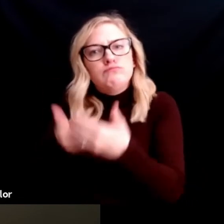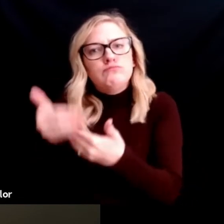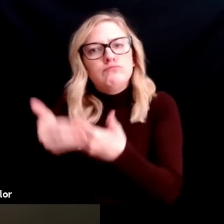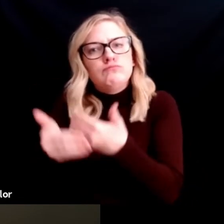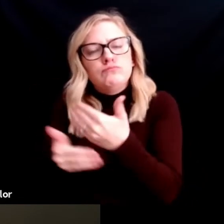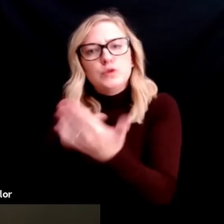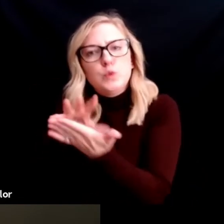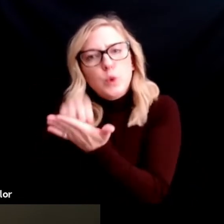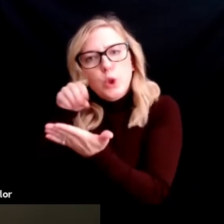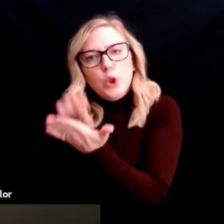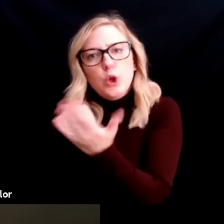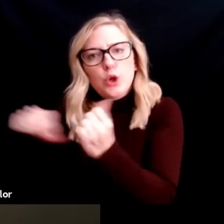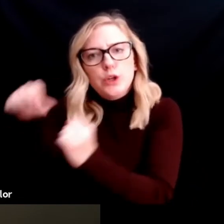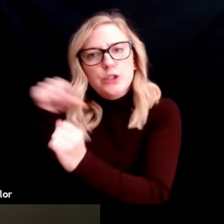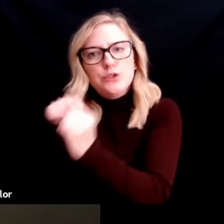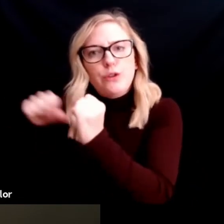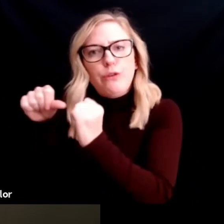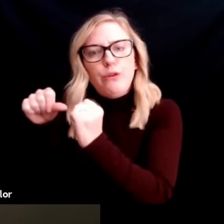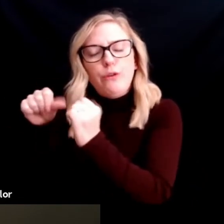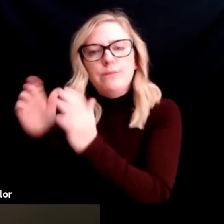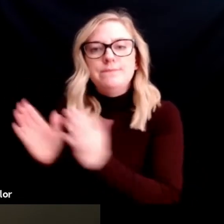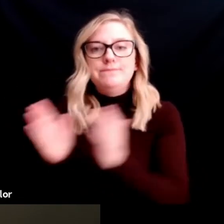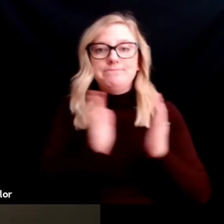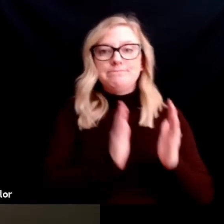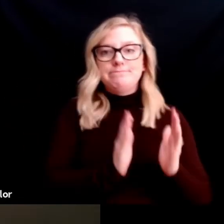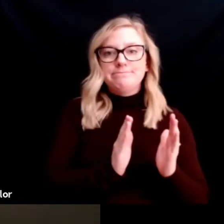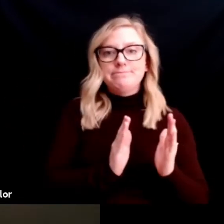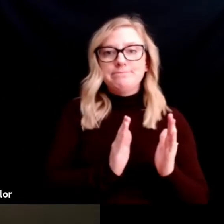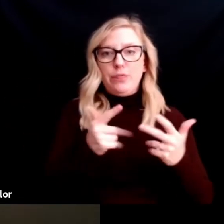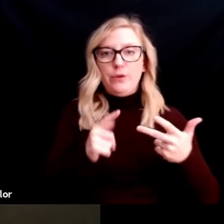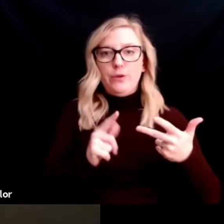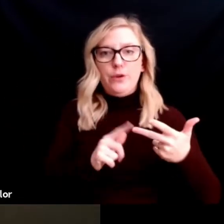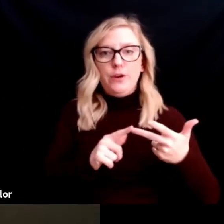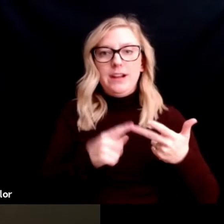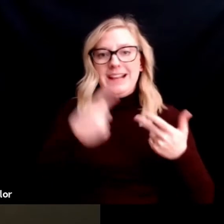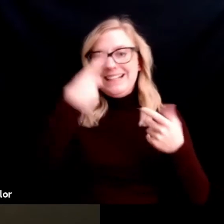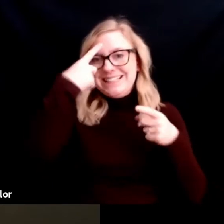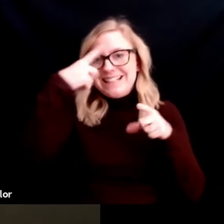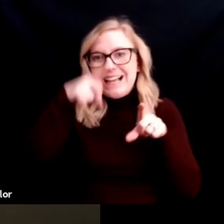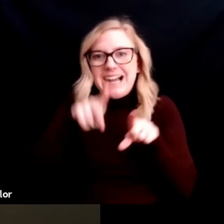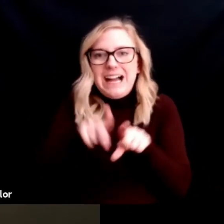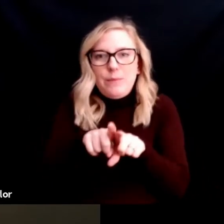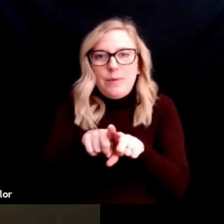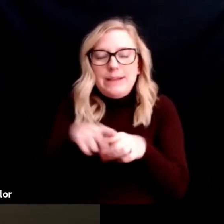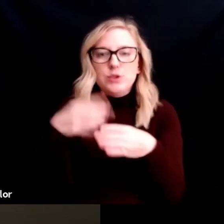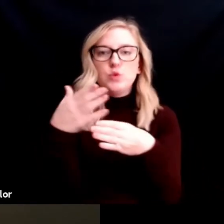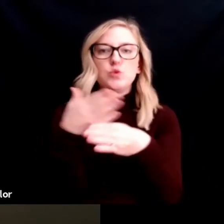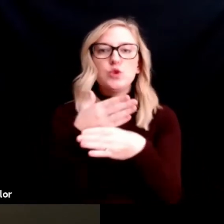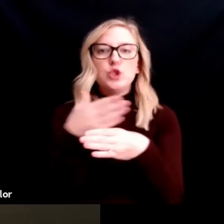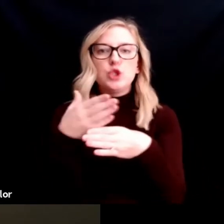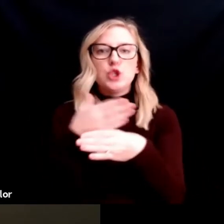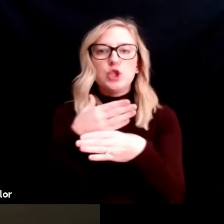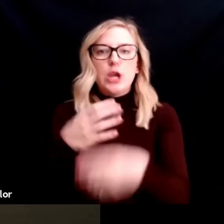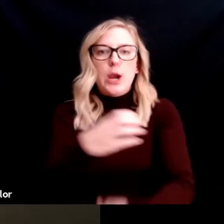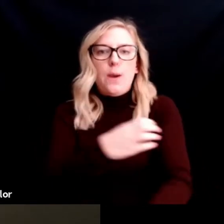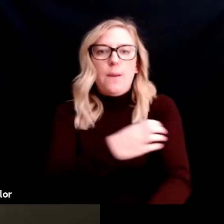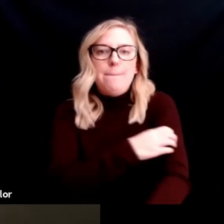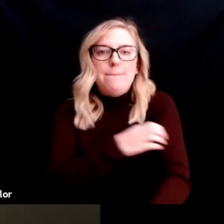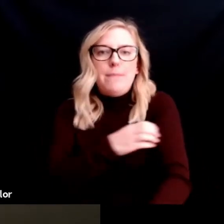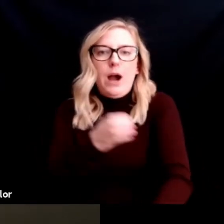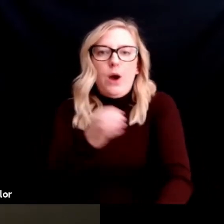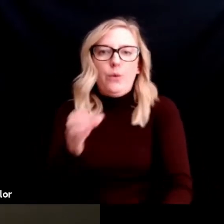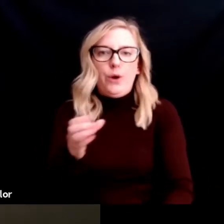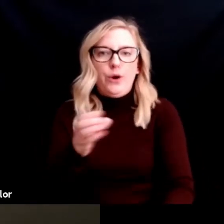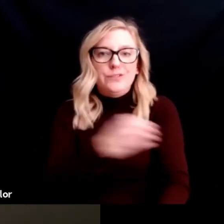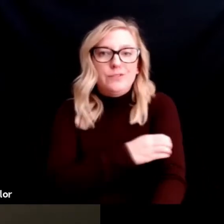Another sign is that there's compromise. So, there's shared power in relationships. You can make